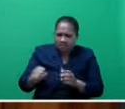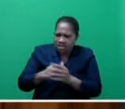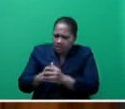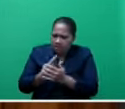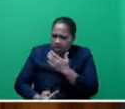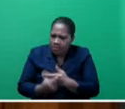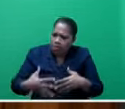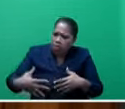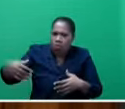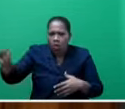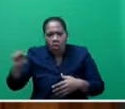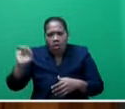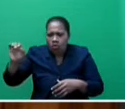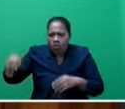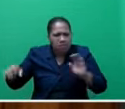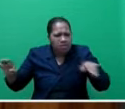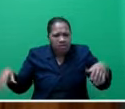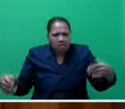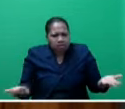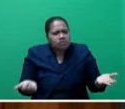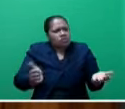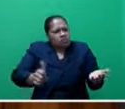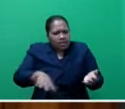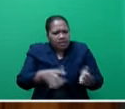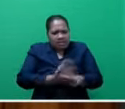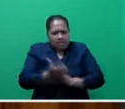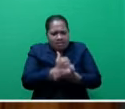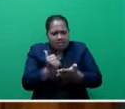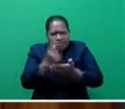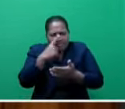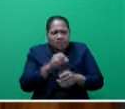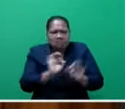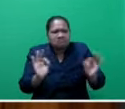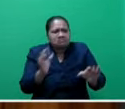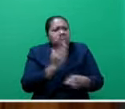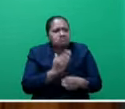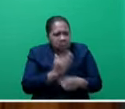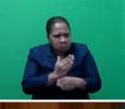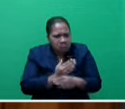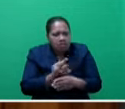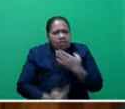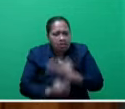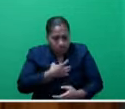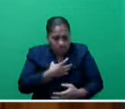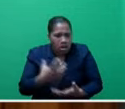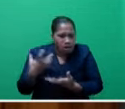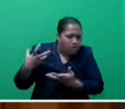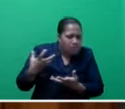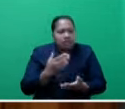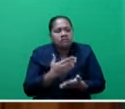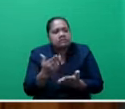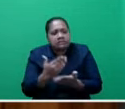home and add to the already high numbers of unemployed people and more burdens on FNPF and the social